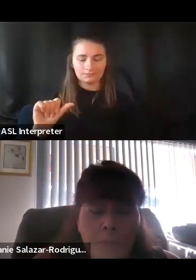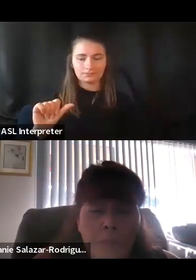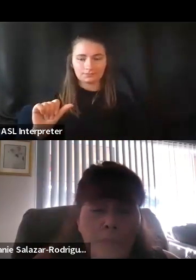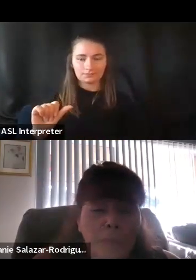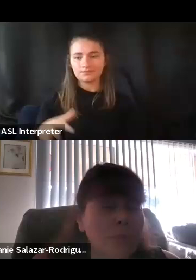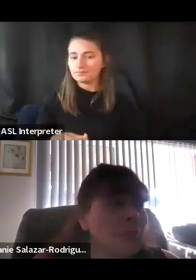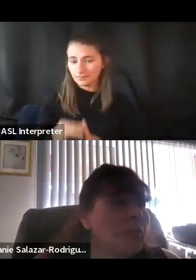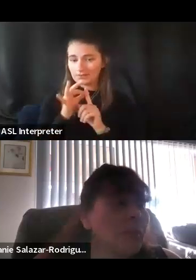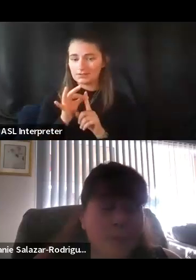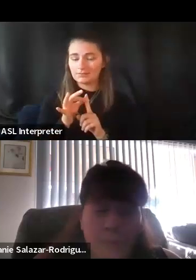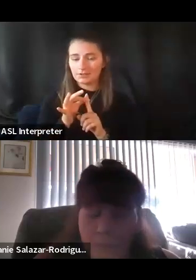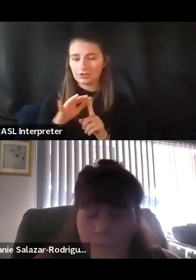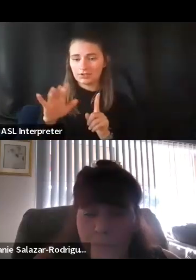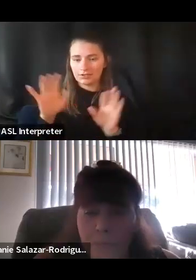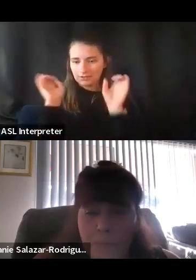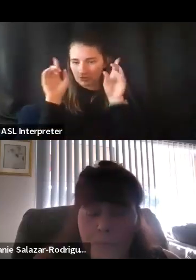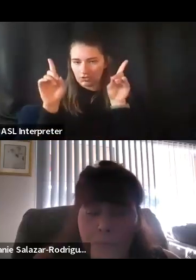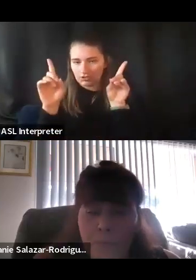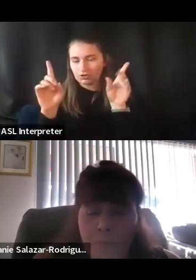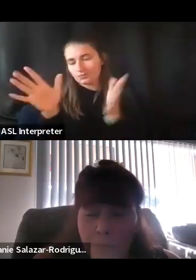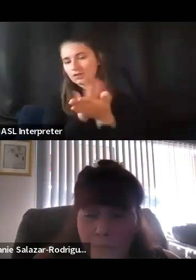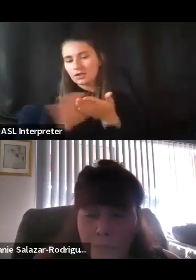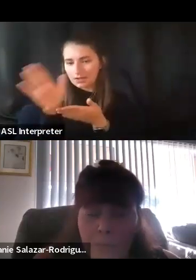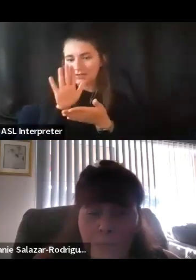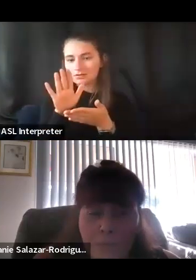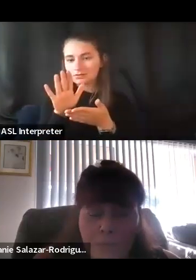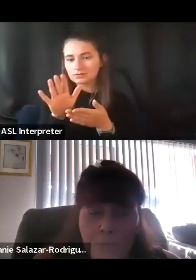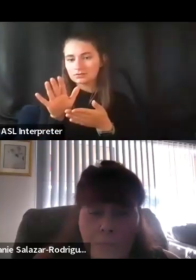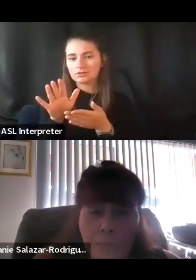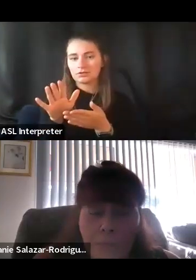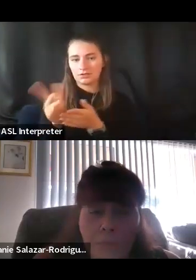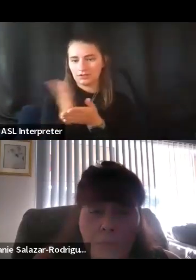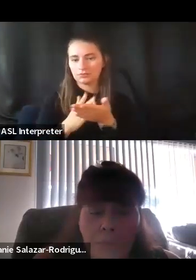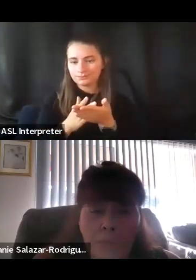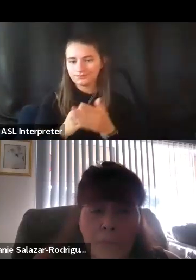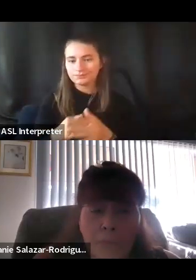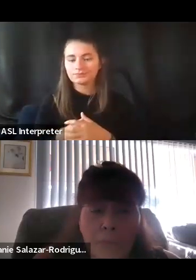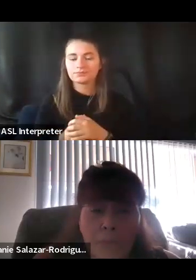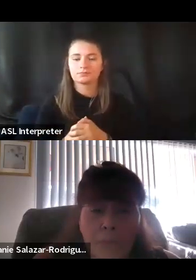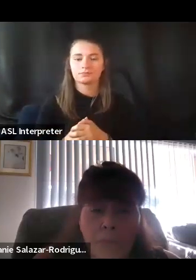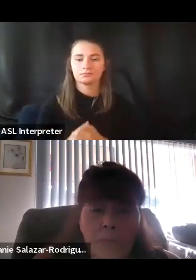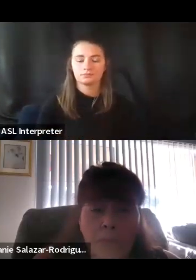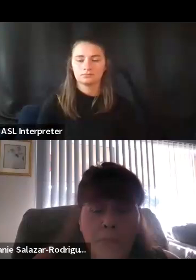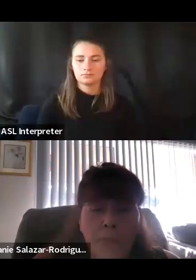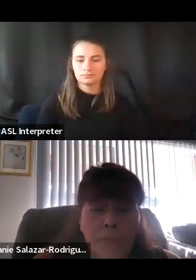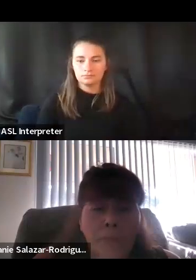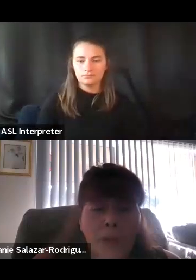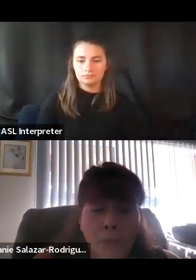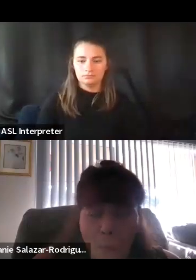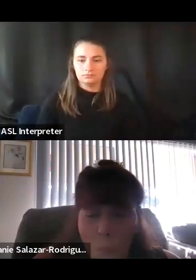especially in the education, the higher education sector. I'm also